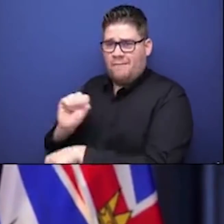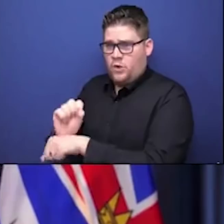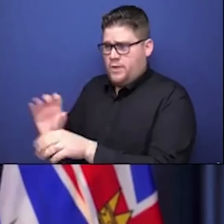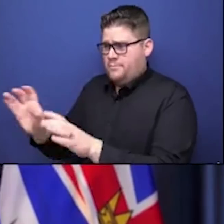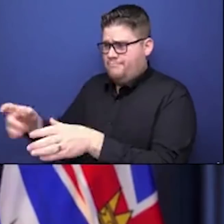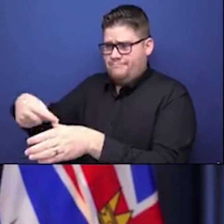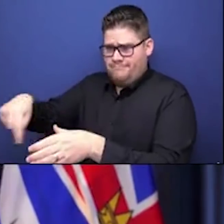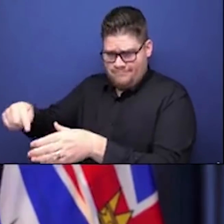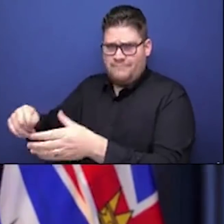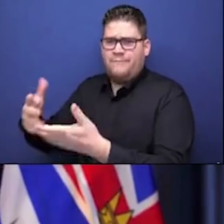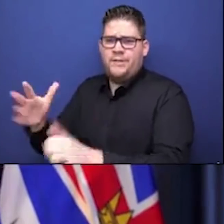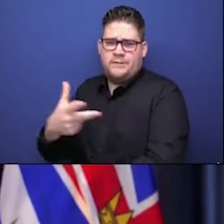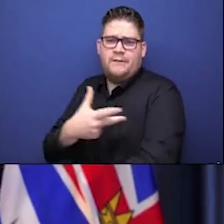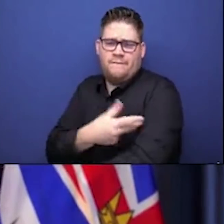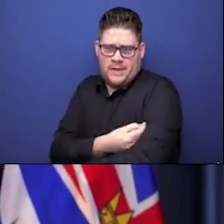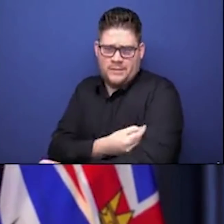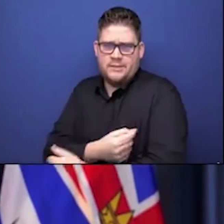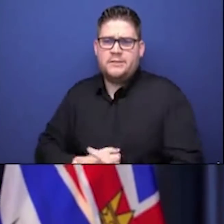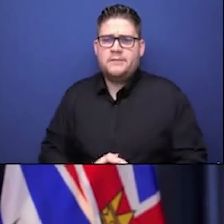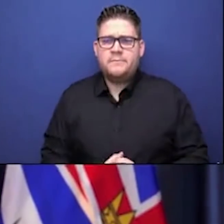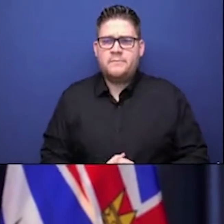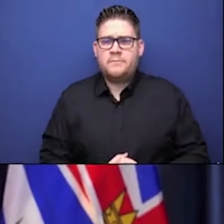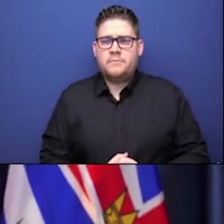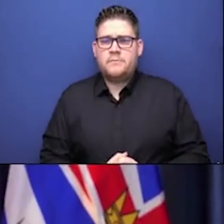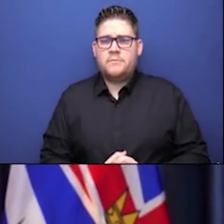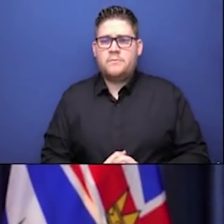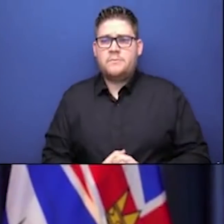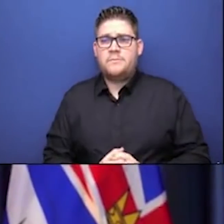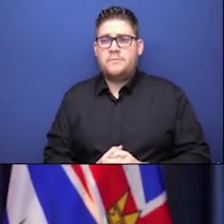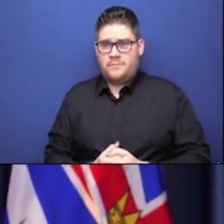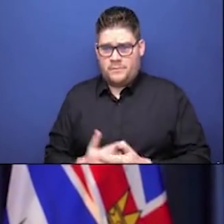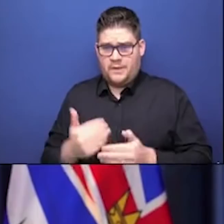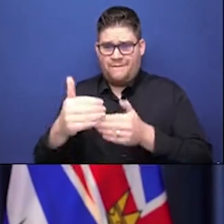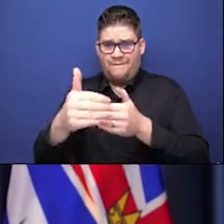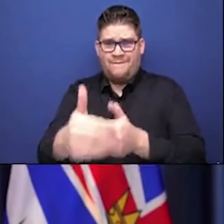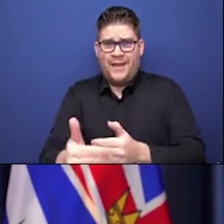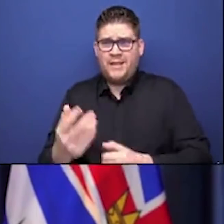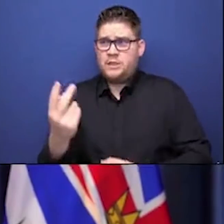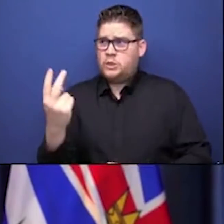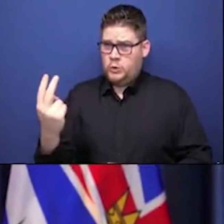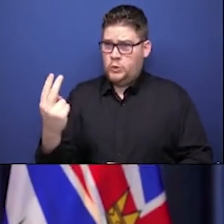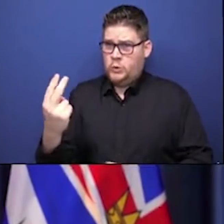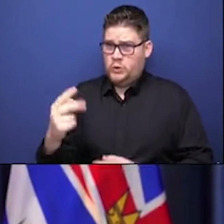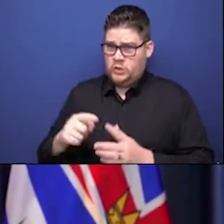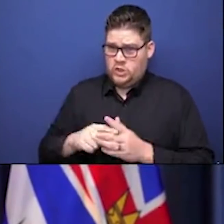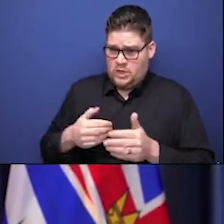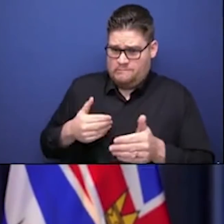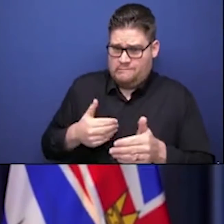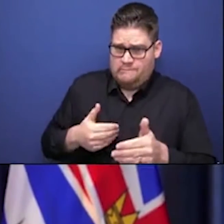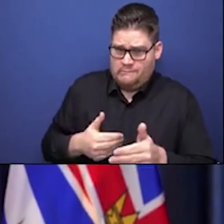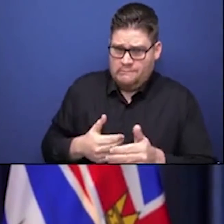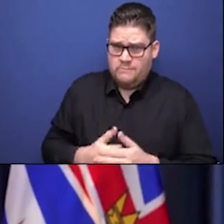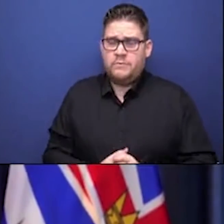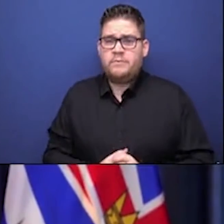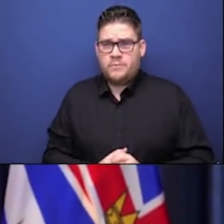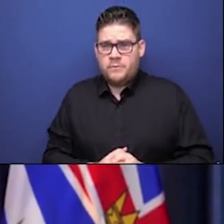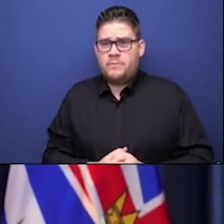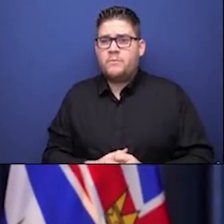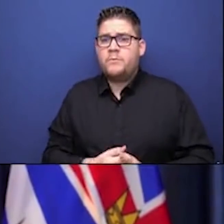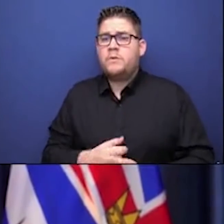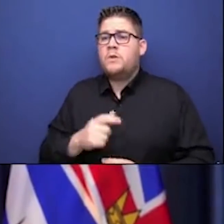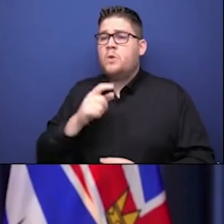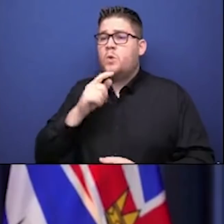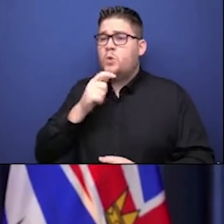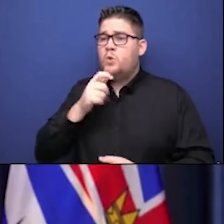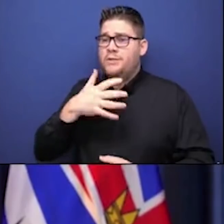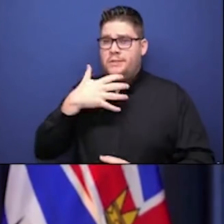phase two, this will include, of course, seniors 80 years and better or indigenous elders 65 years